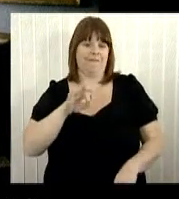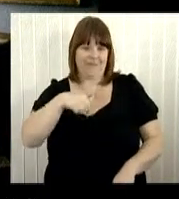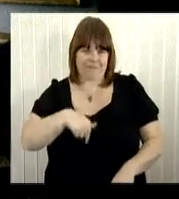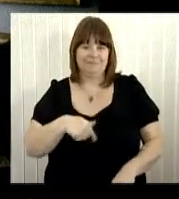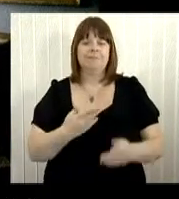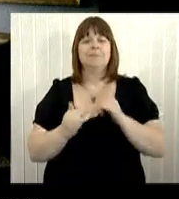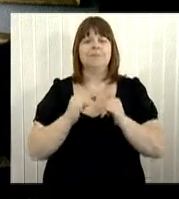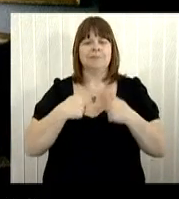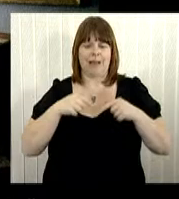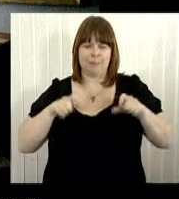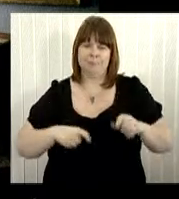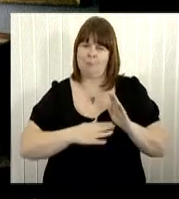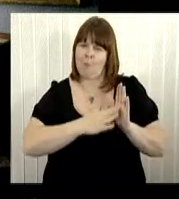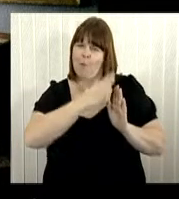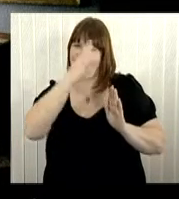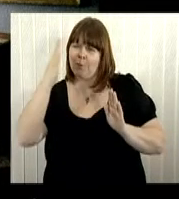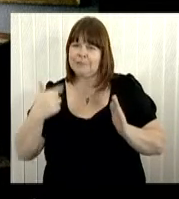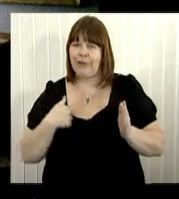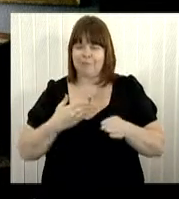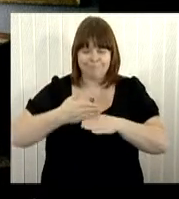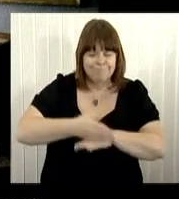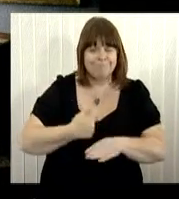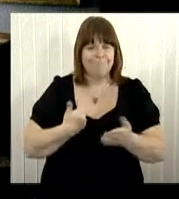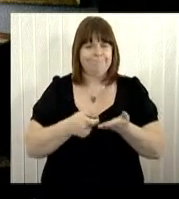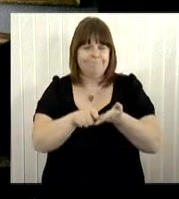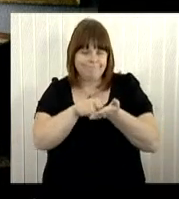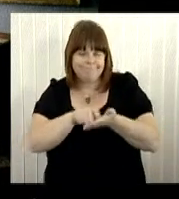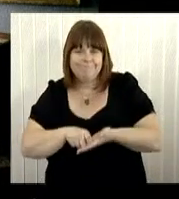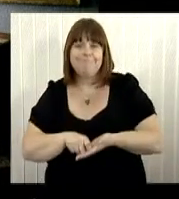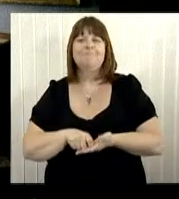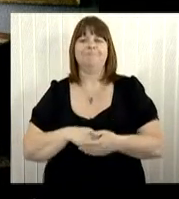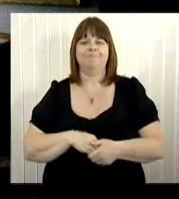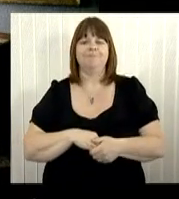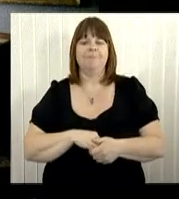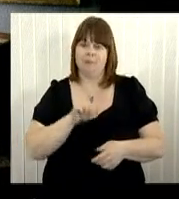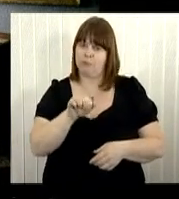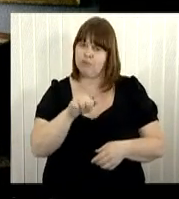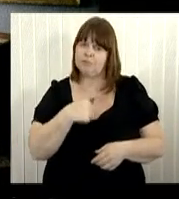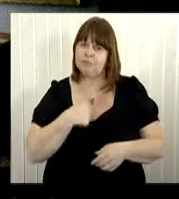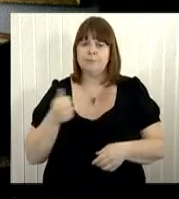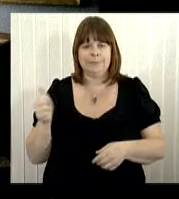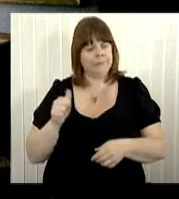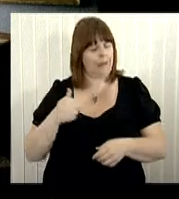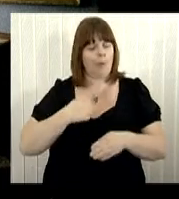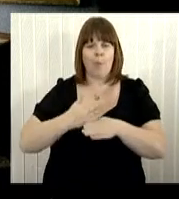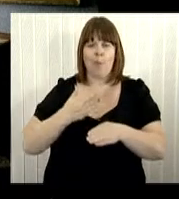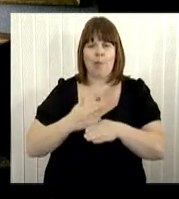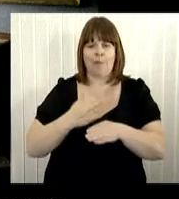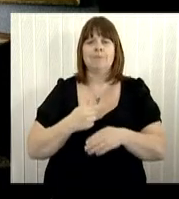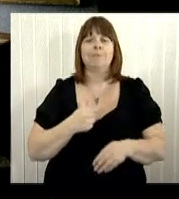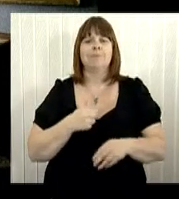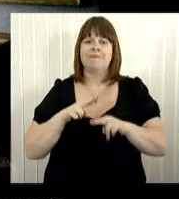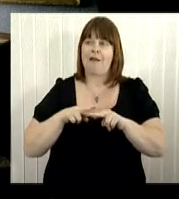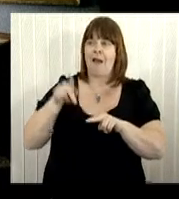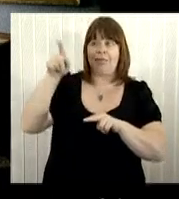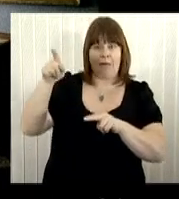it is actually my office, and I sometimes spend the entire day in here working. Oh, that is right. I like